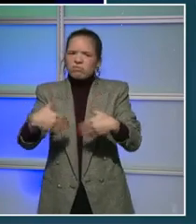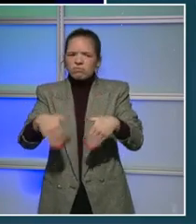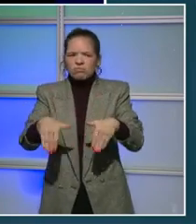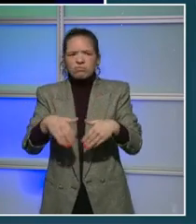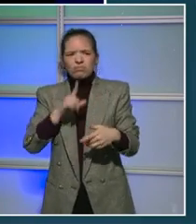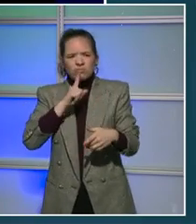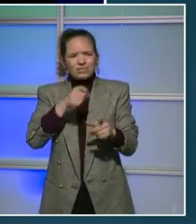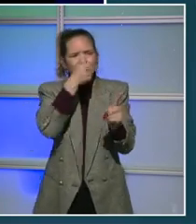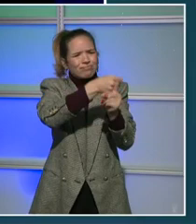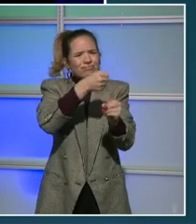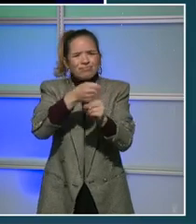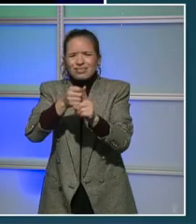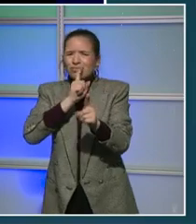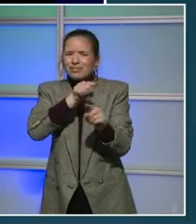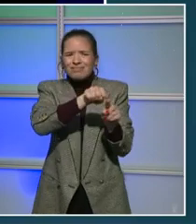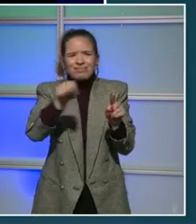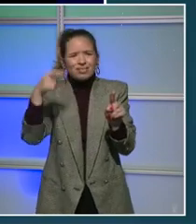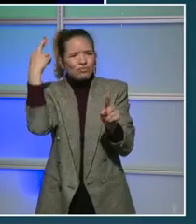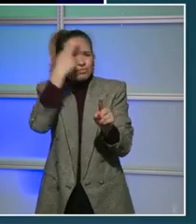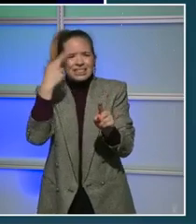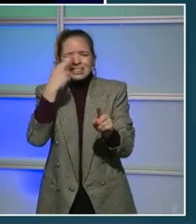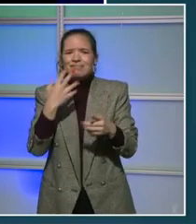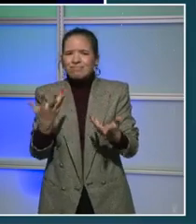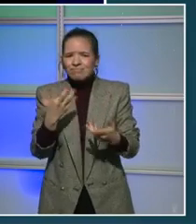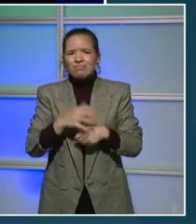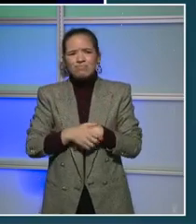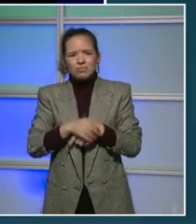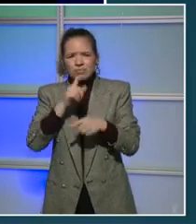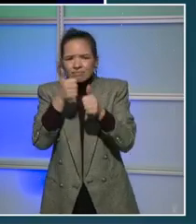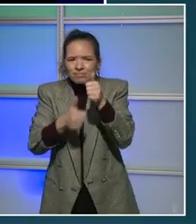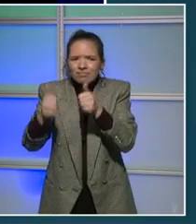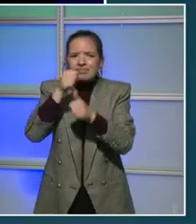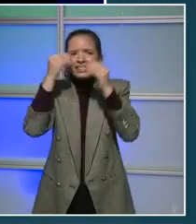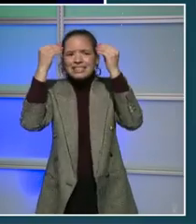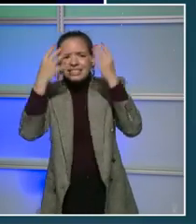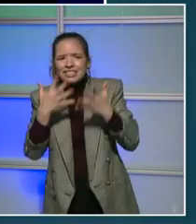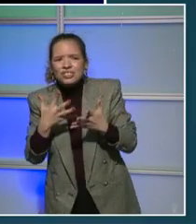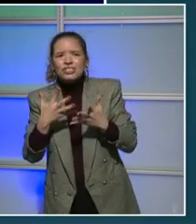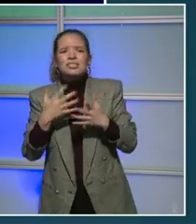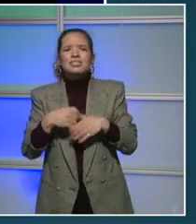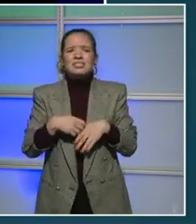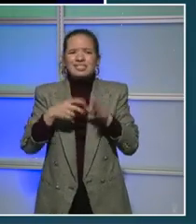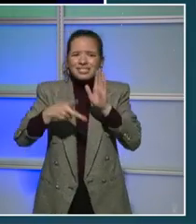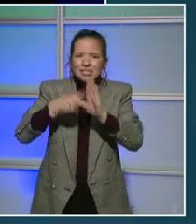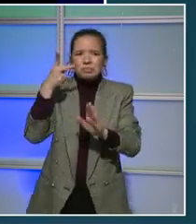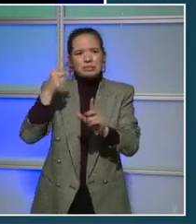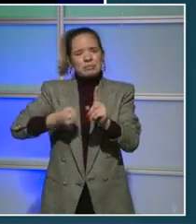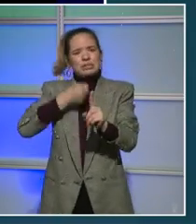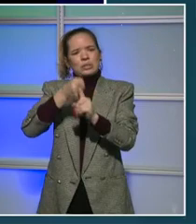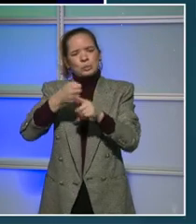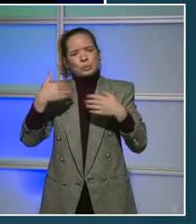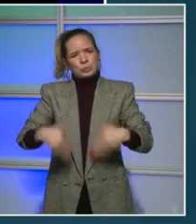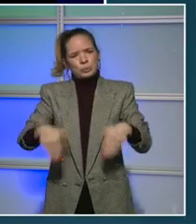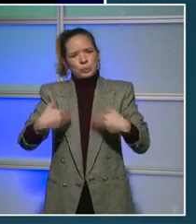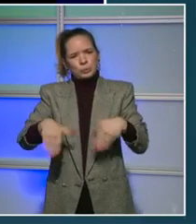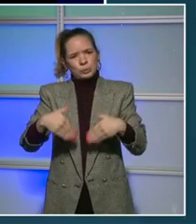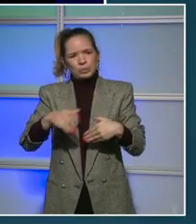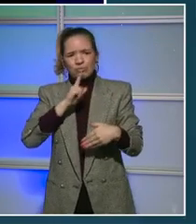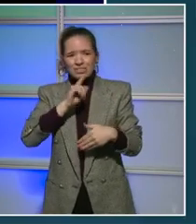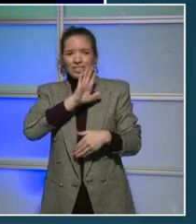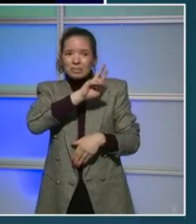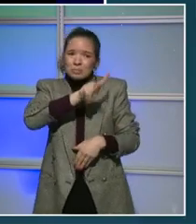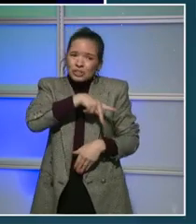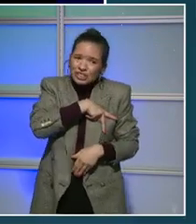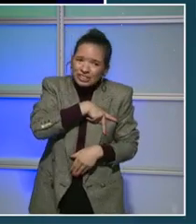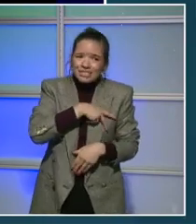teachers have experienced a double time. So we are going to continue to listen to them and to